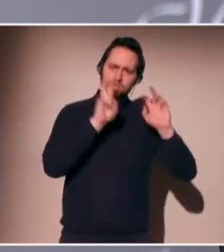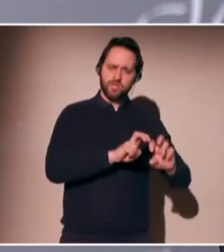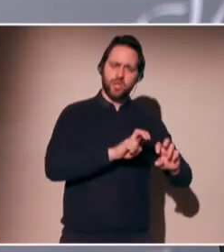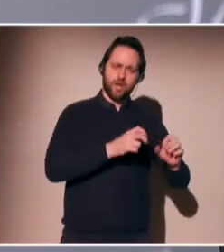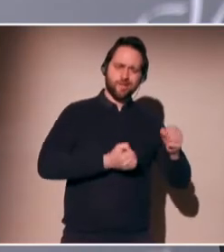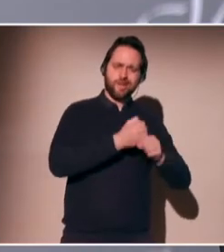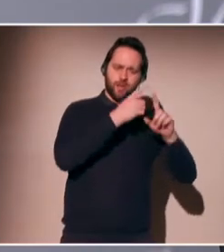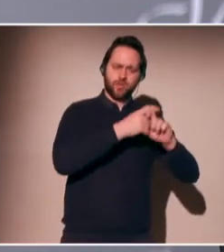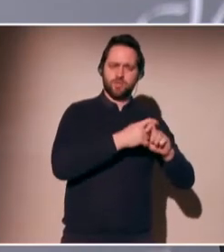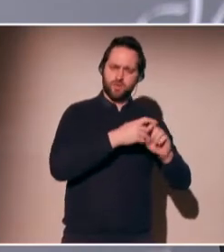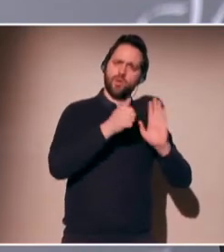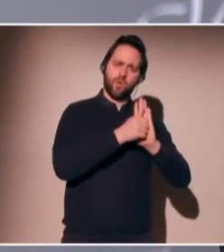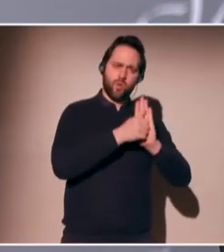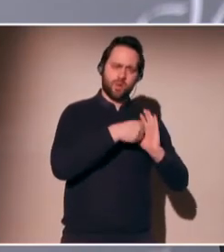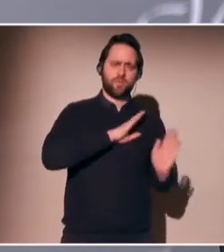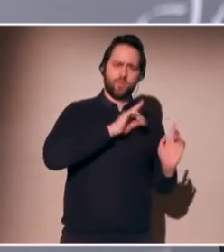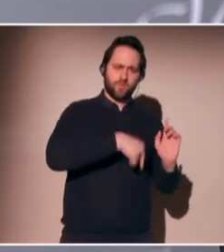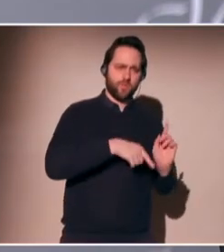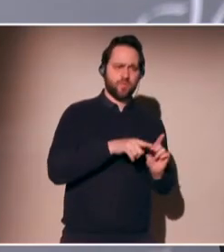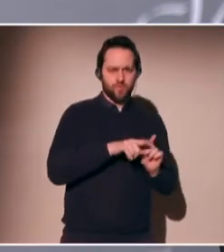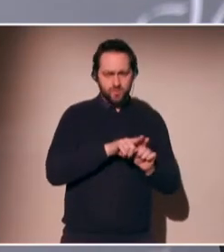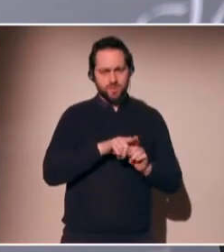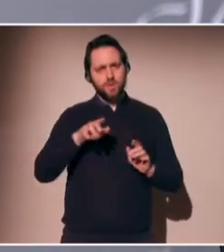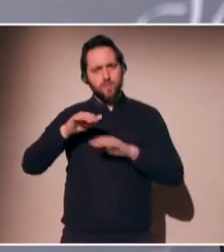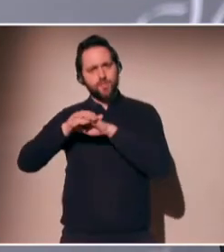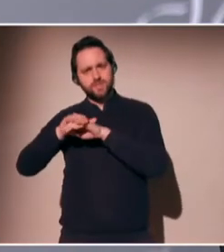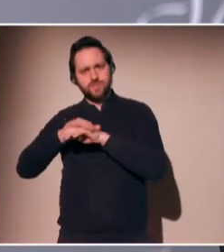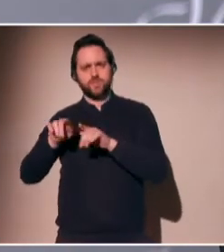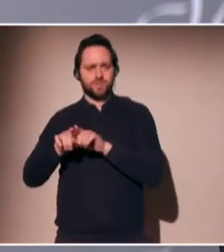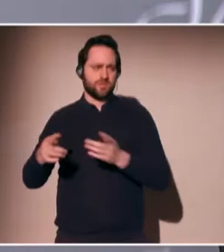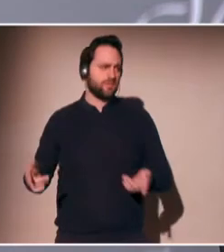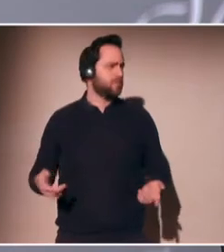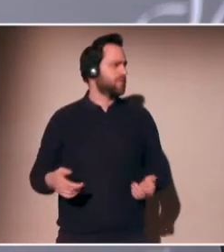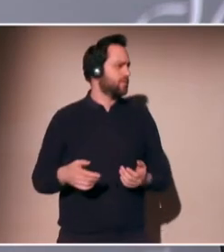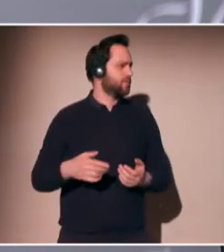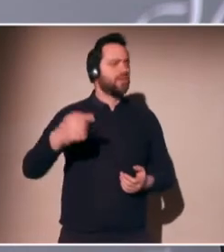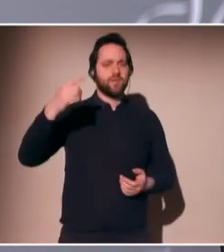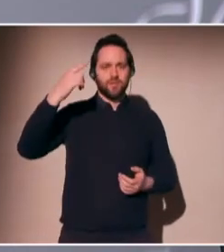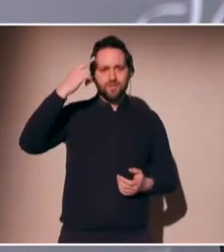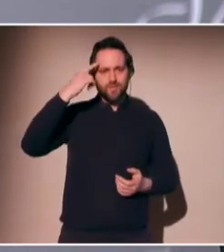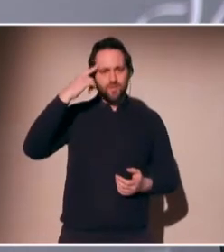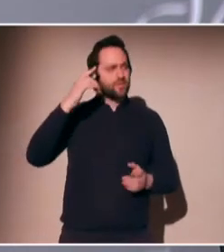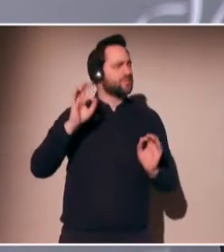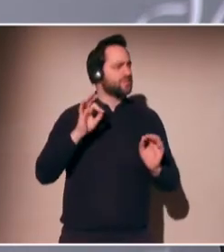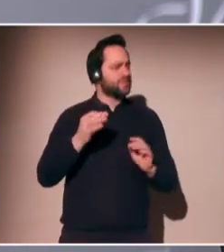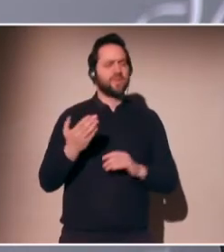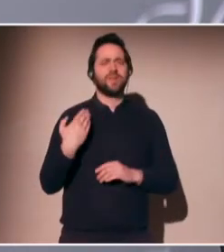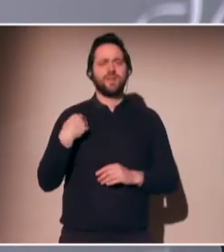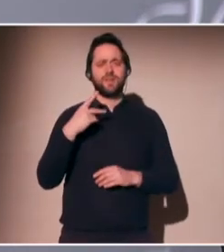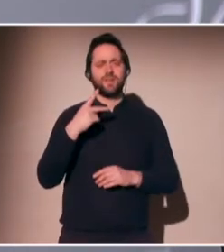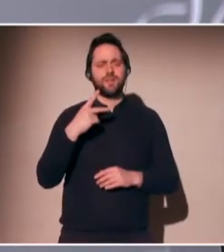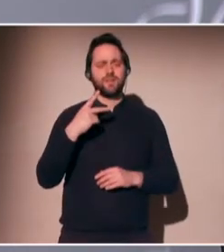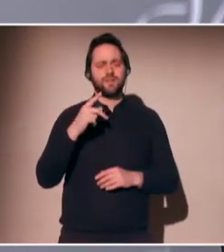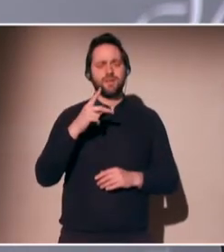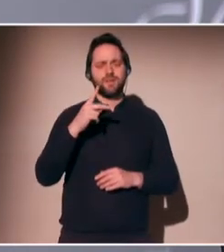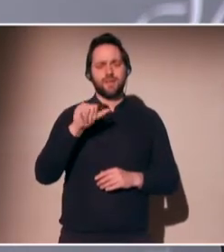dovetails off of what Cathy O'Neill said, then there should be a kind of warranty and there should be a kind of compliance statement. A warranty